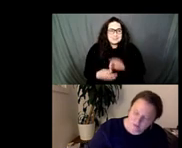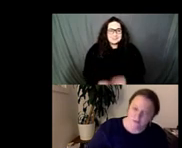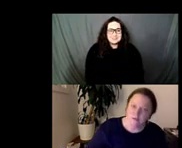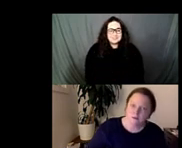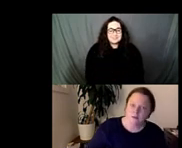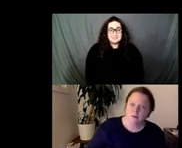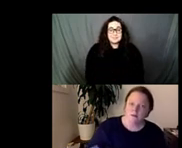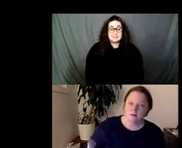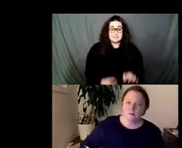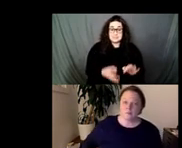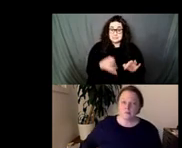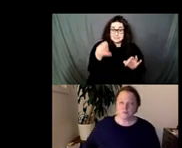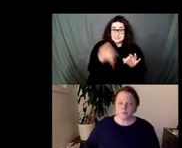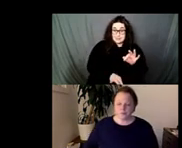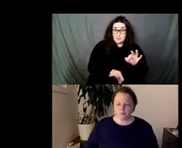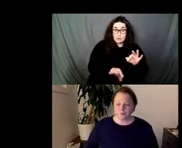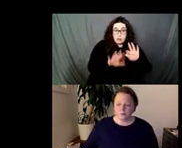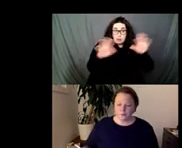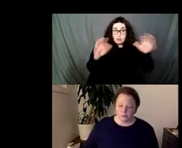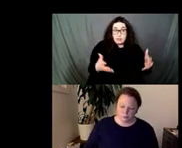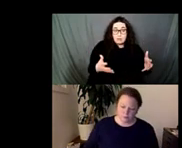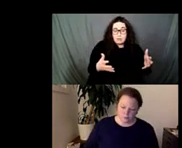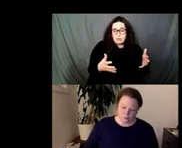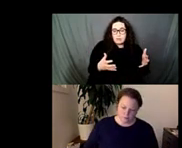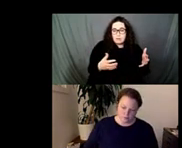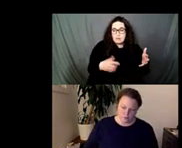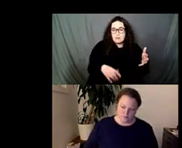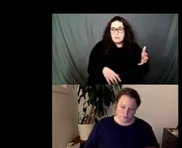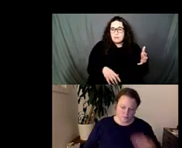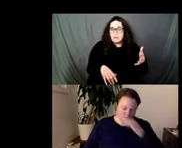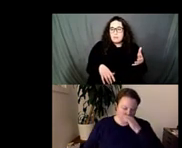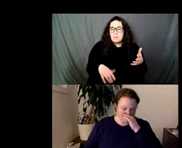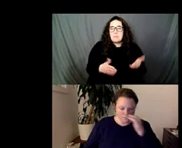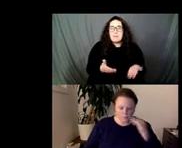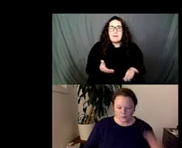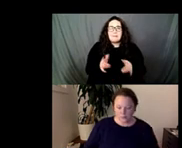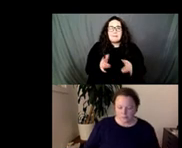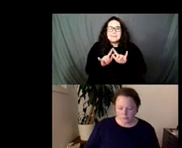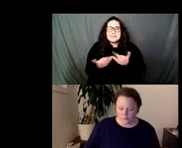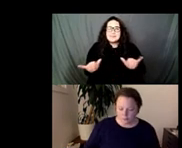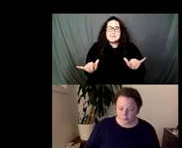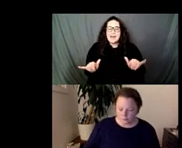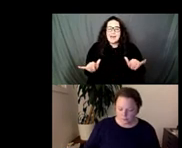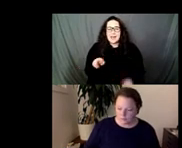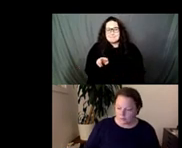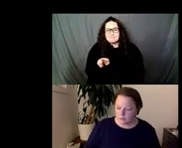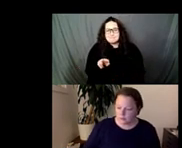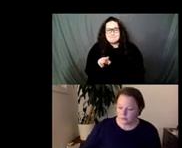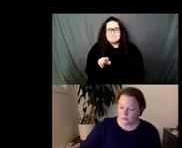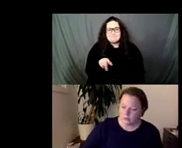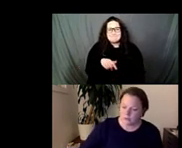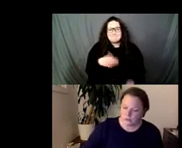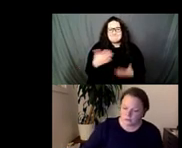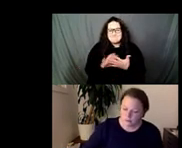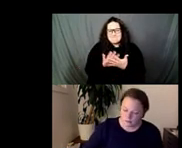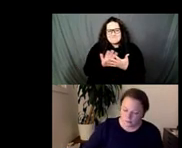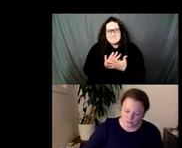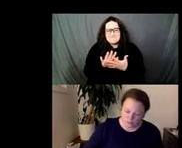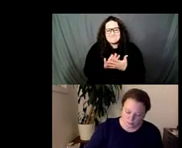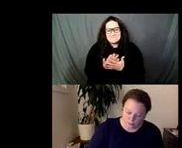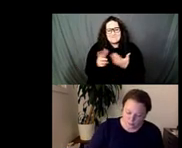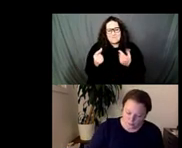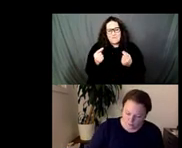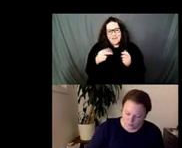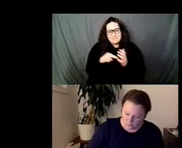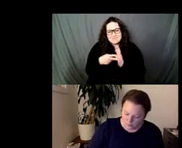and you know it's it's something that's also you can't quite pin it down because it's